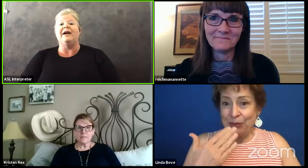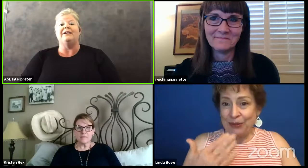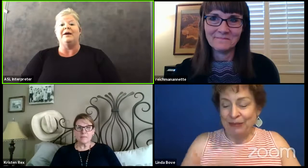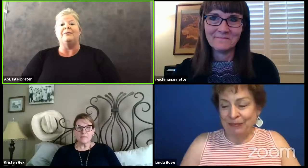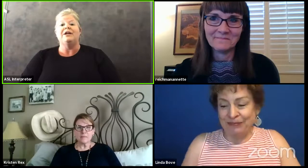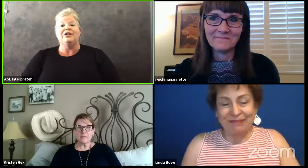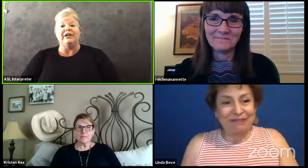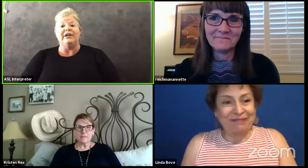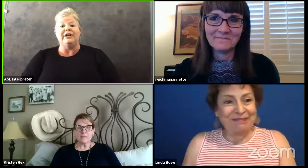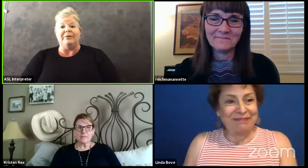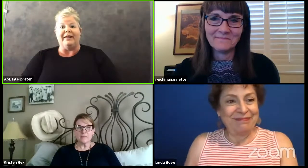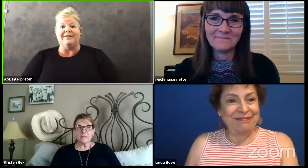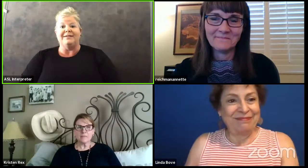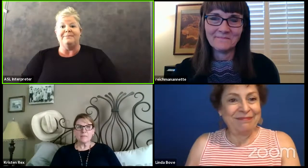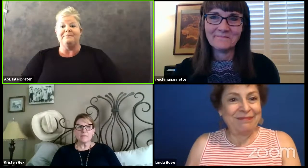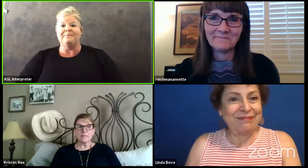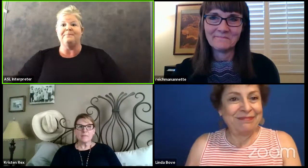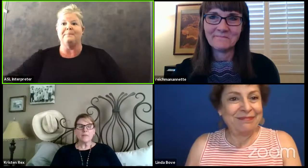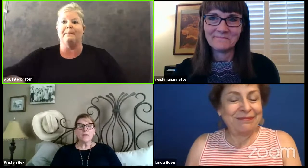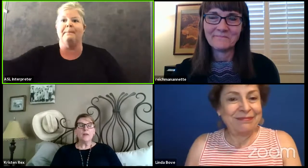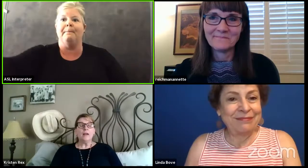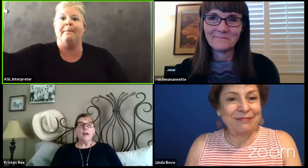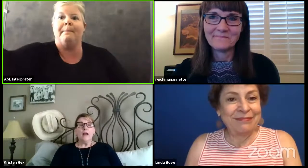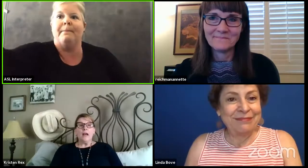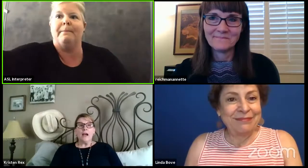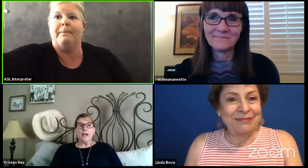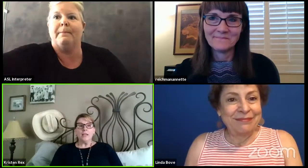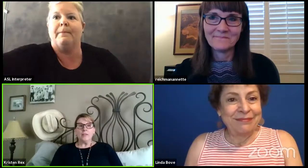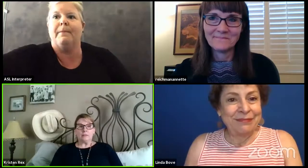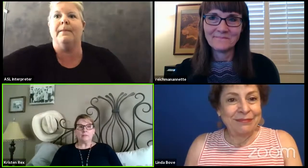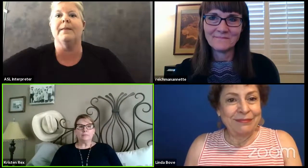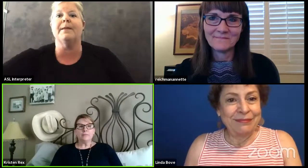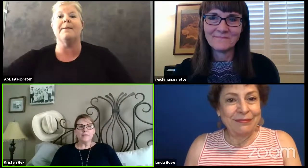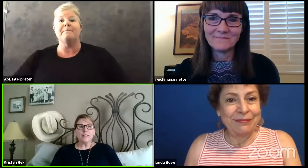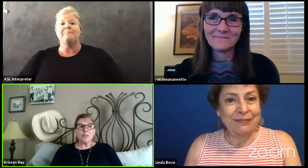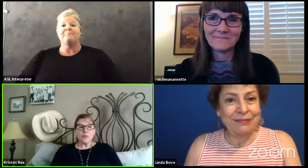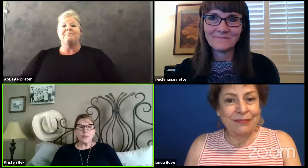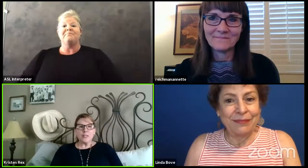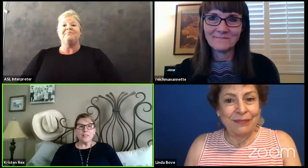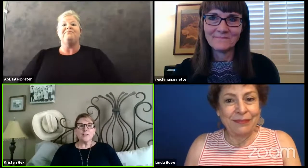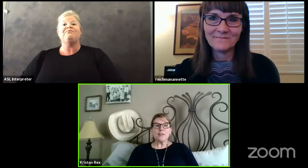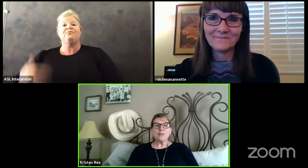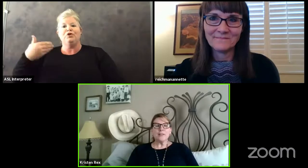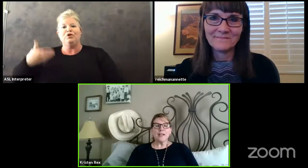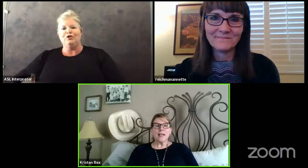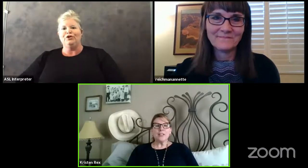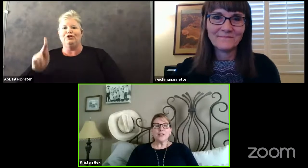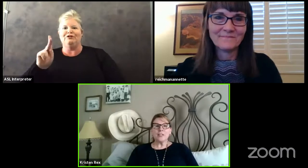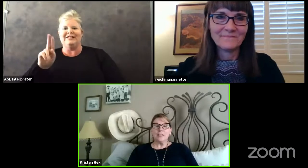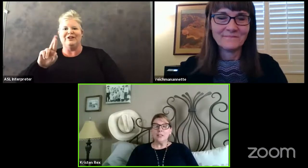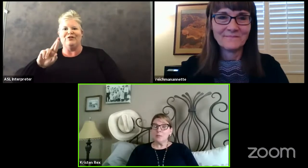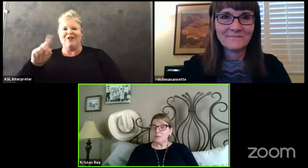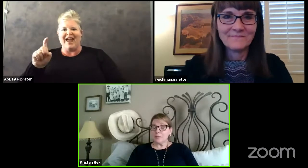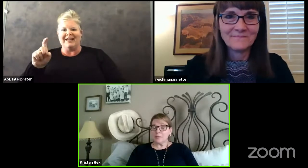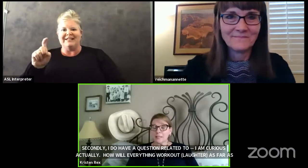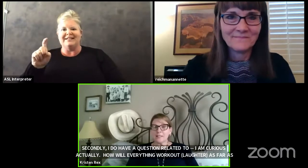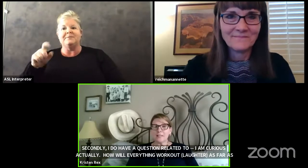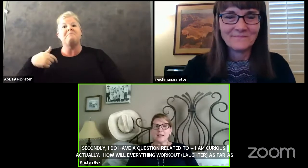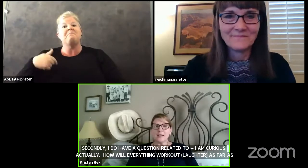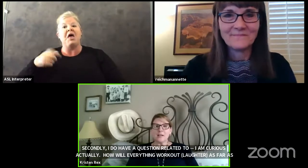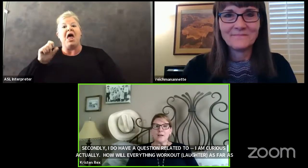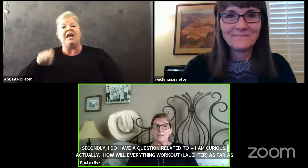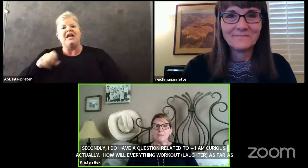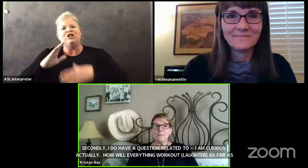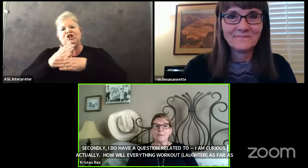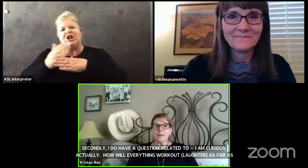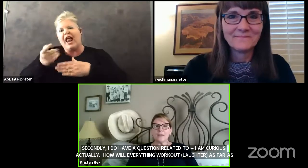well. Do you mind sharing your plans? I can, oh, this is Kristen, excuse me. I can share a little bit of plans.